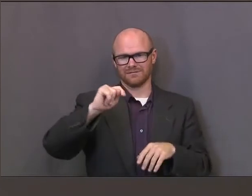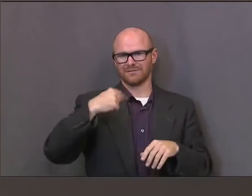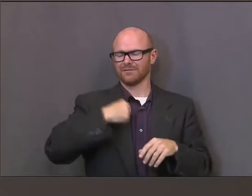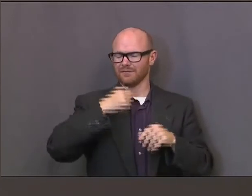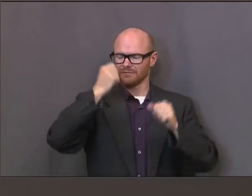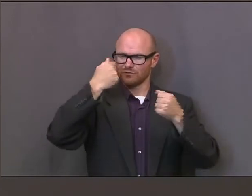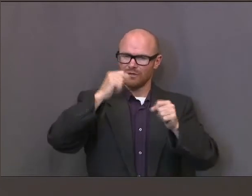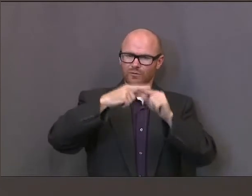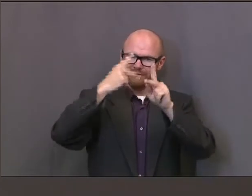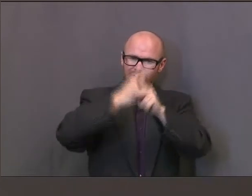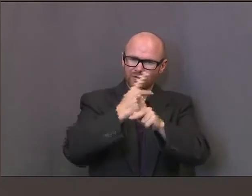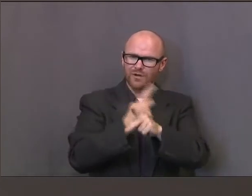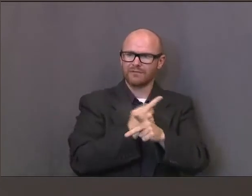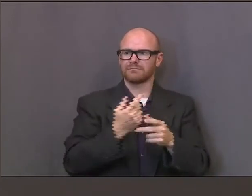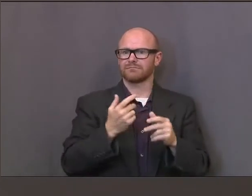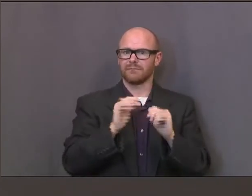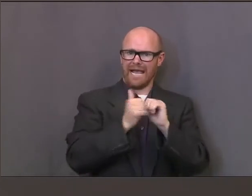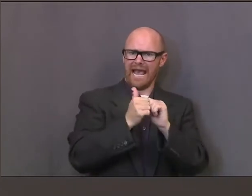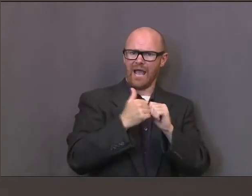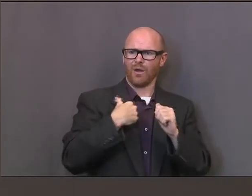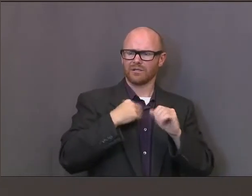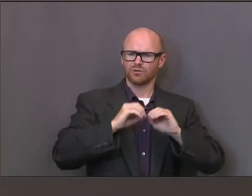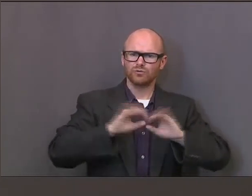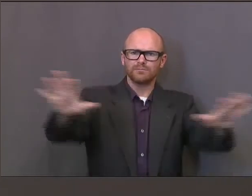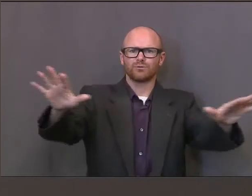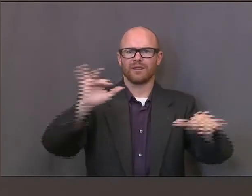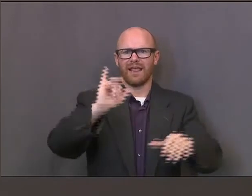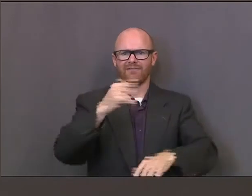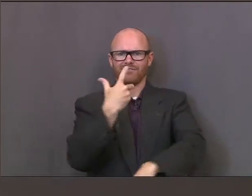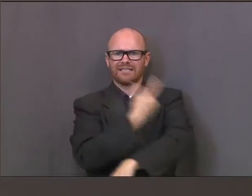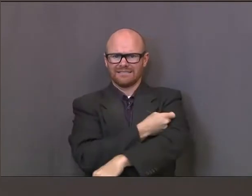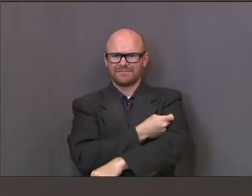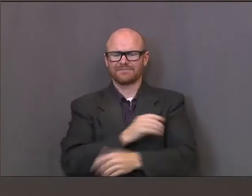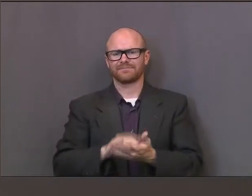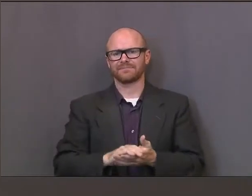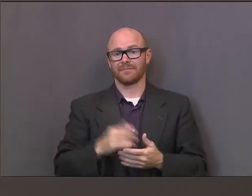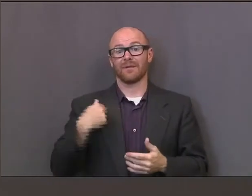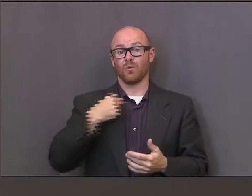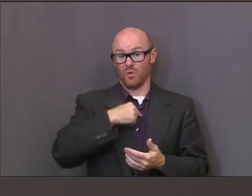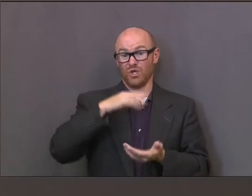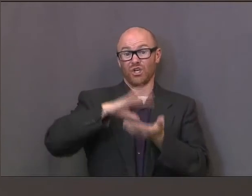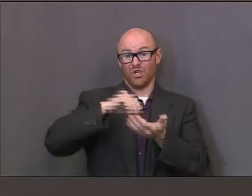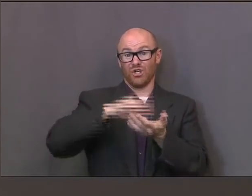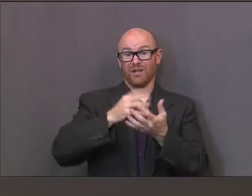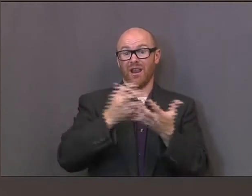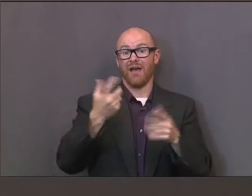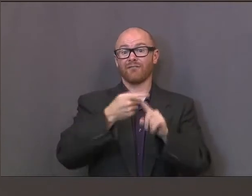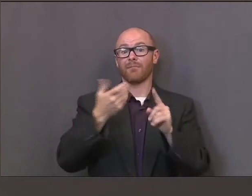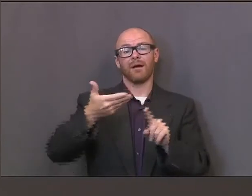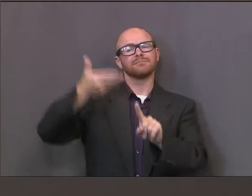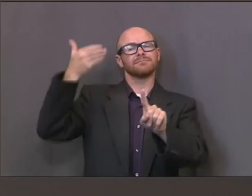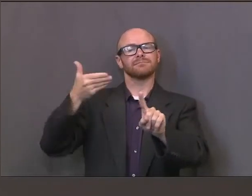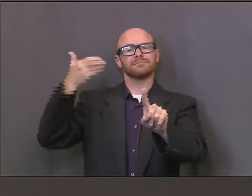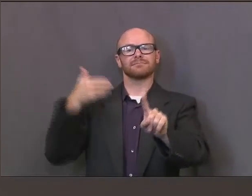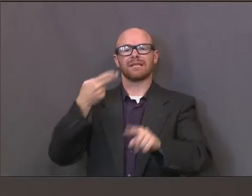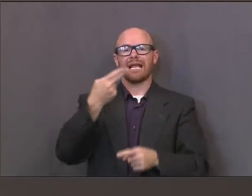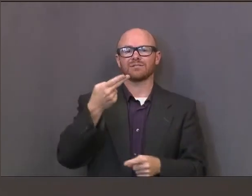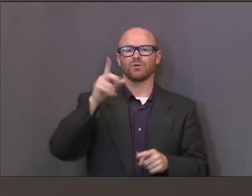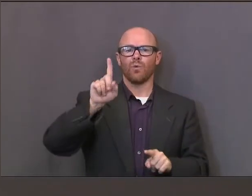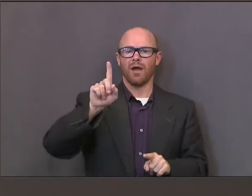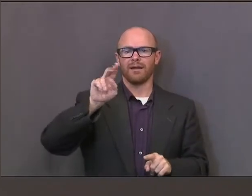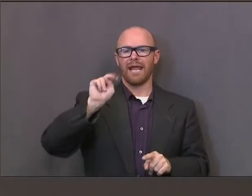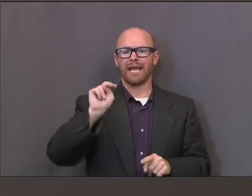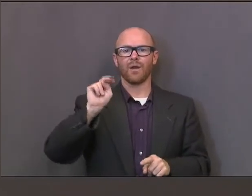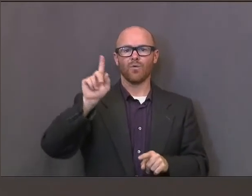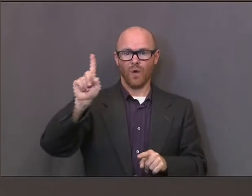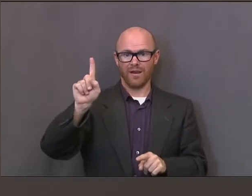we do get a vaccine, how do we distribute it effectively? We're taking a lot of lessons learned from H1N1, and so is the federal government. So the